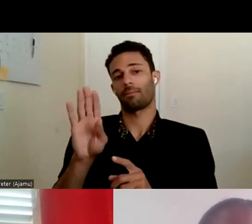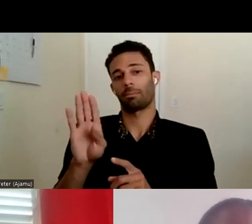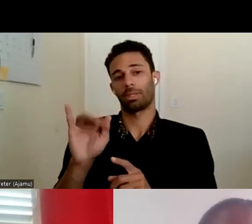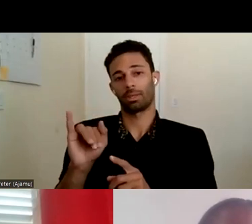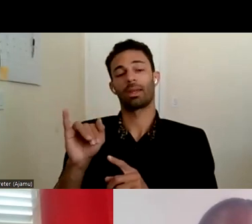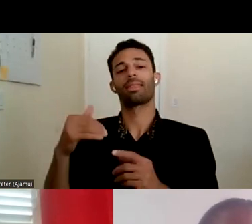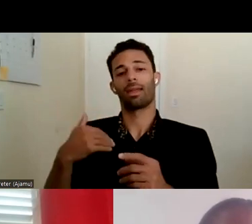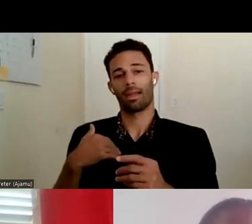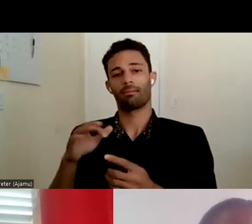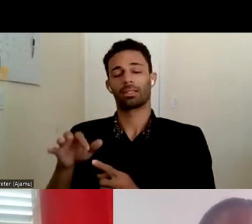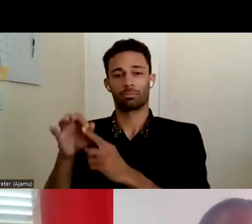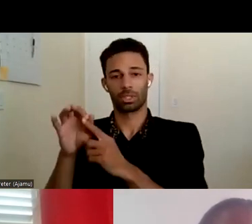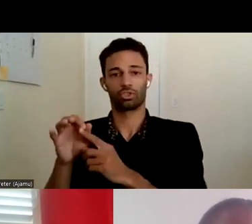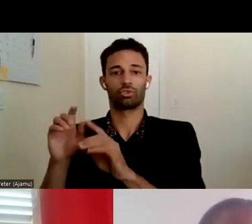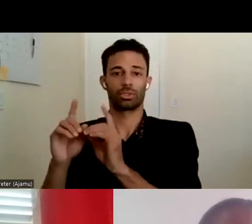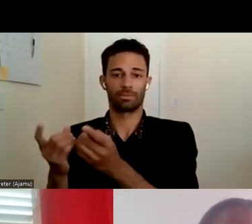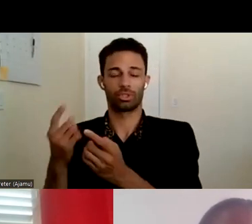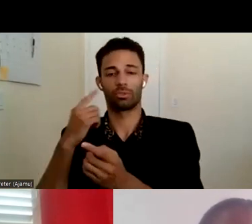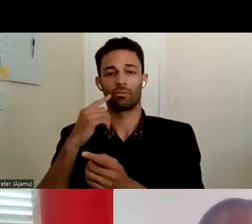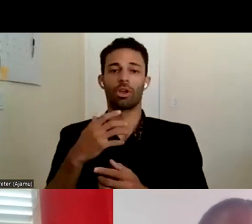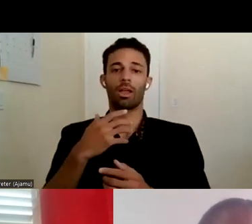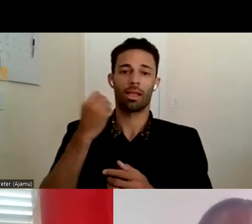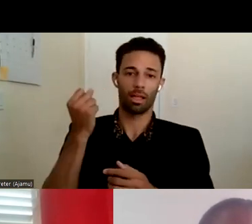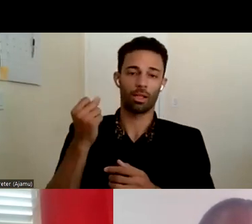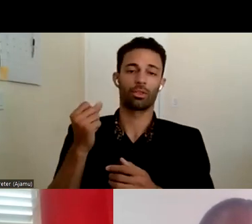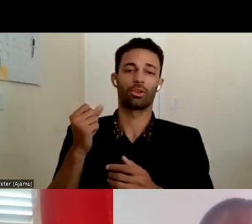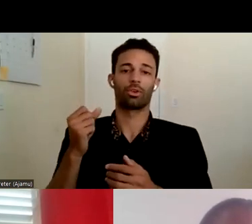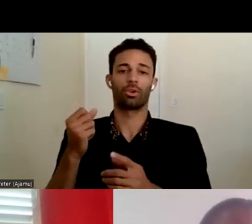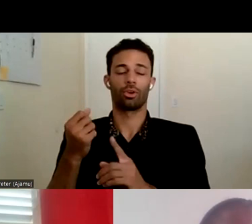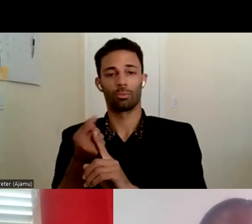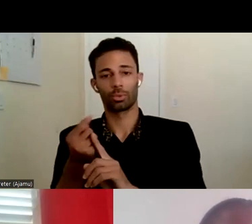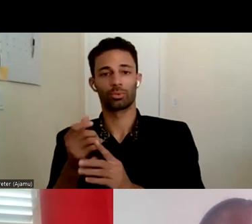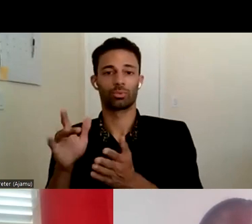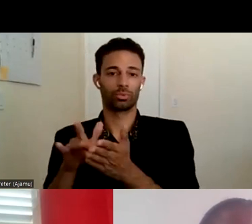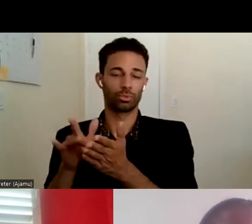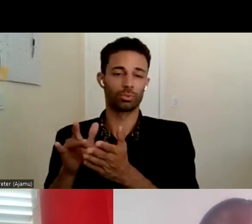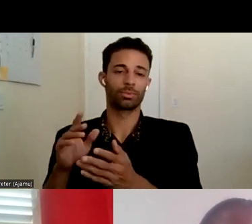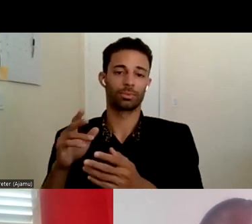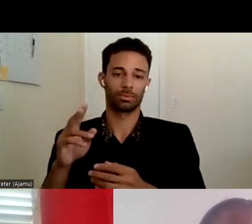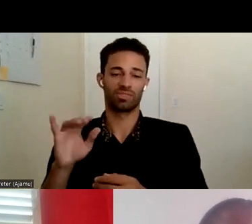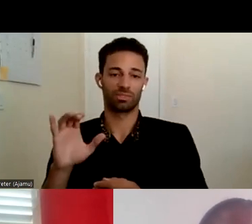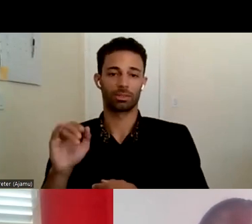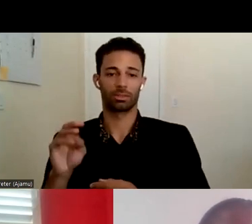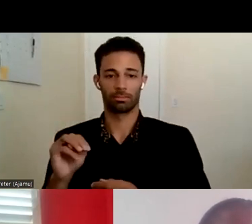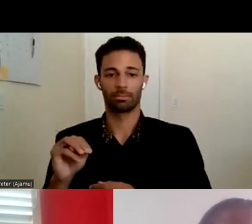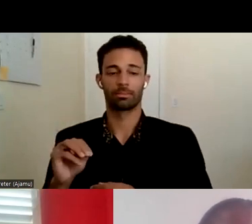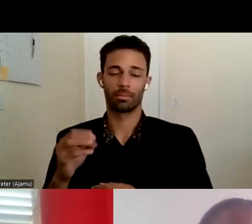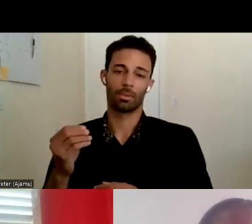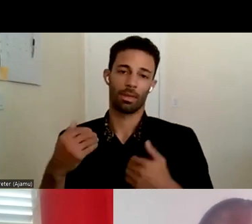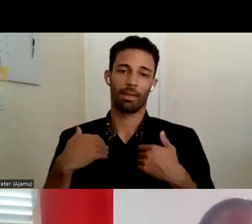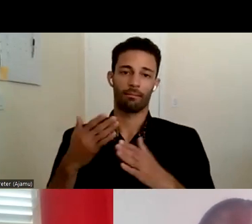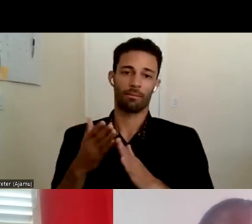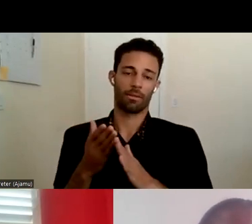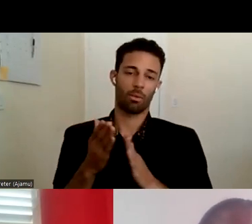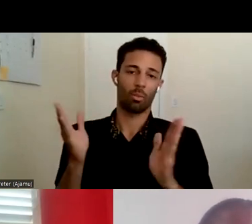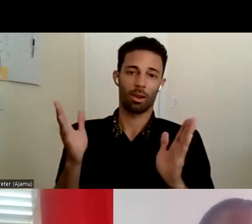elder abuse victims, where there's wire transfers involved that we might also want to connect to deal with that aspect. And